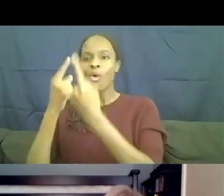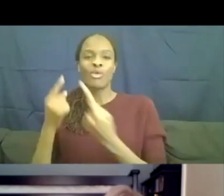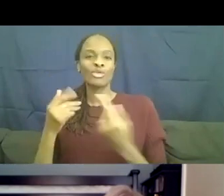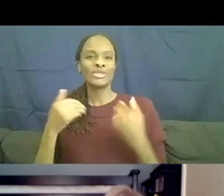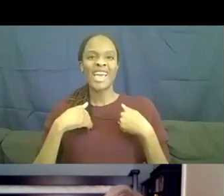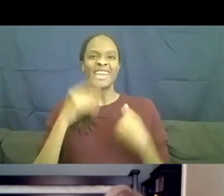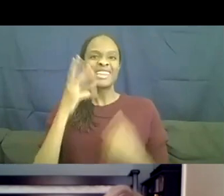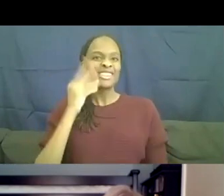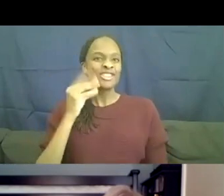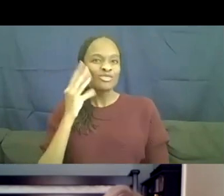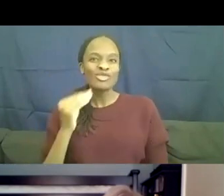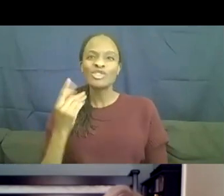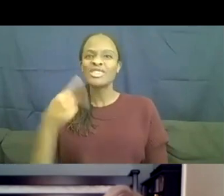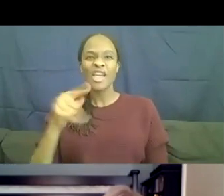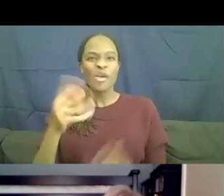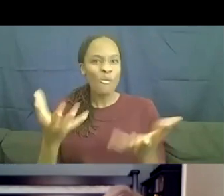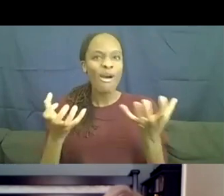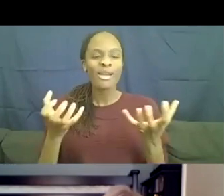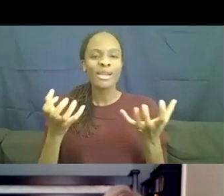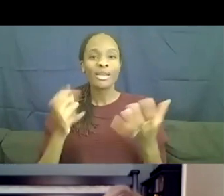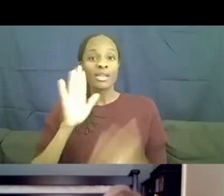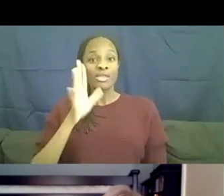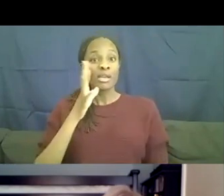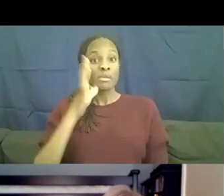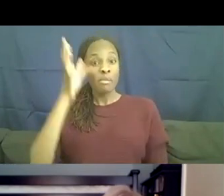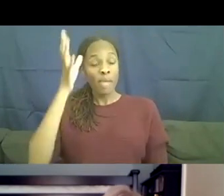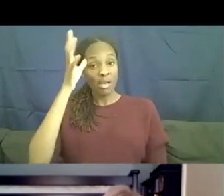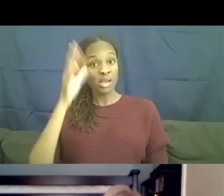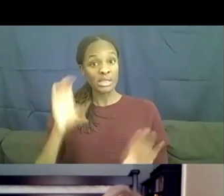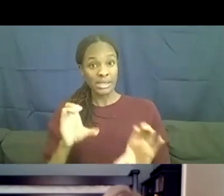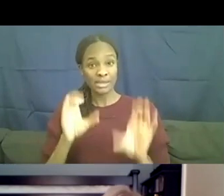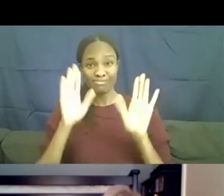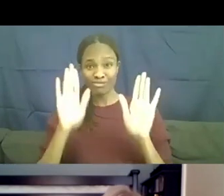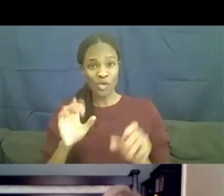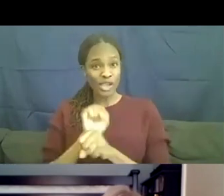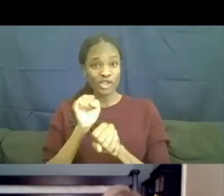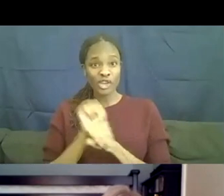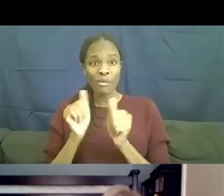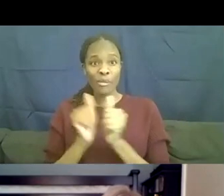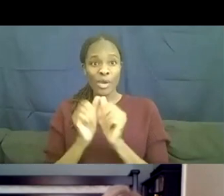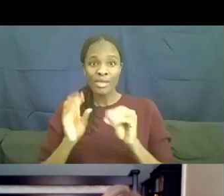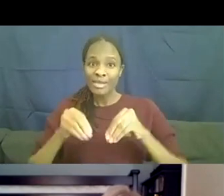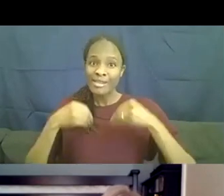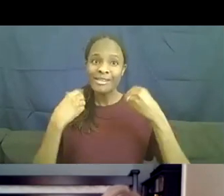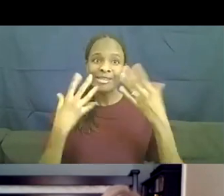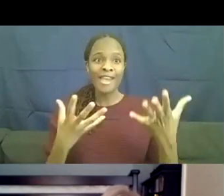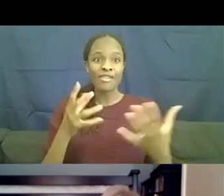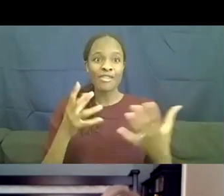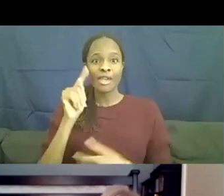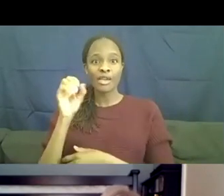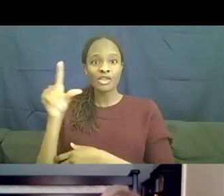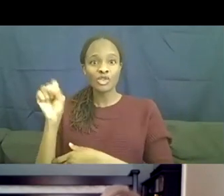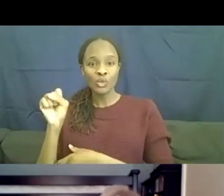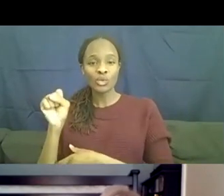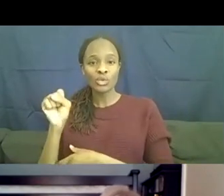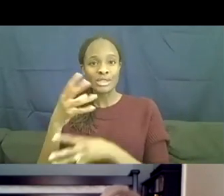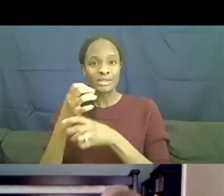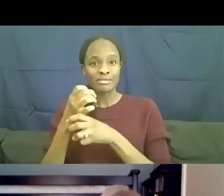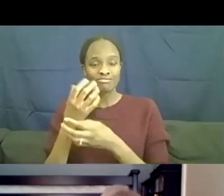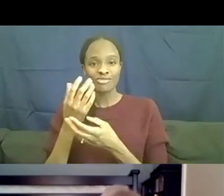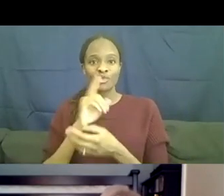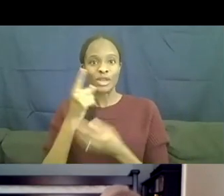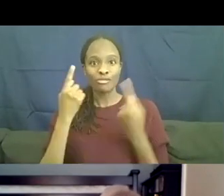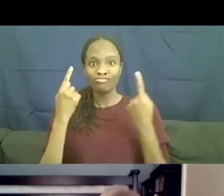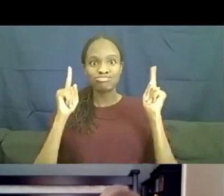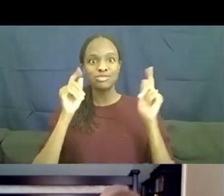that they wanted to have. And their parents had done an amazing job of giving them all these tools to achieve these goals. And now it was time for them